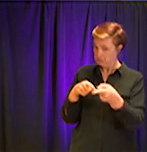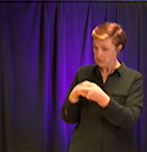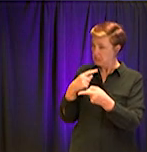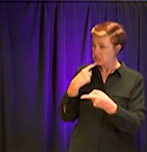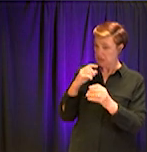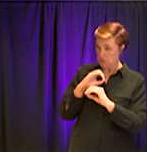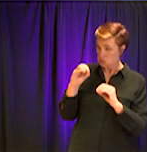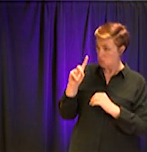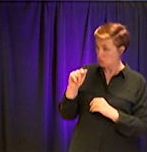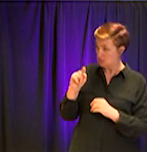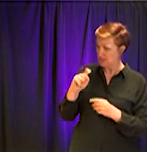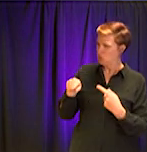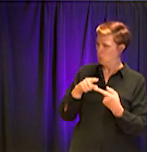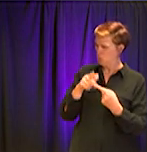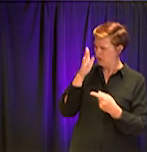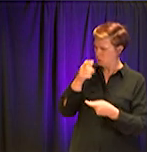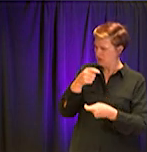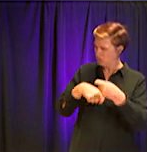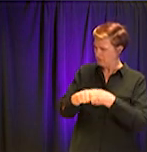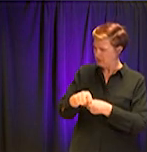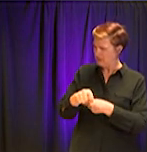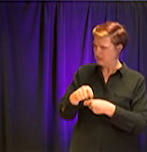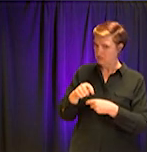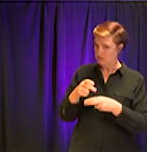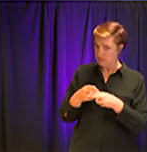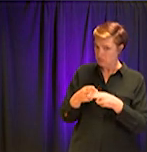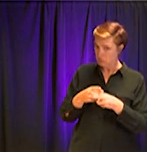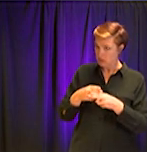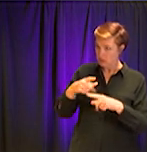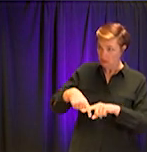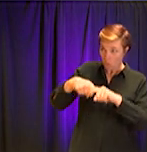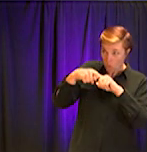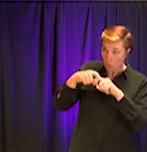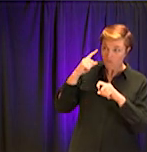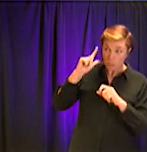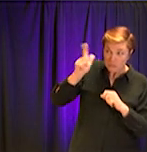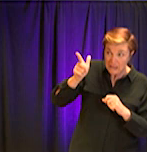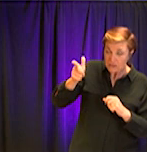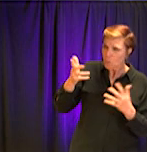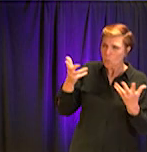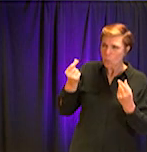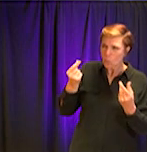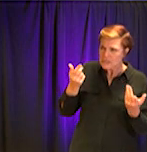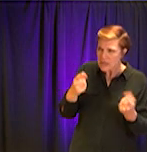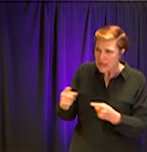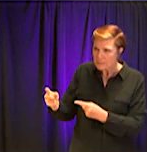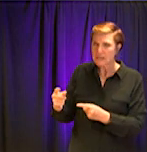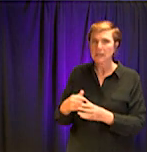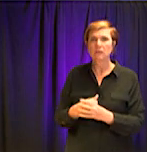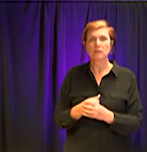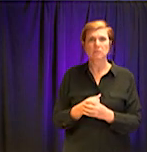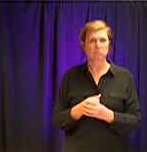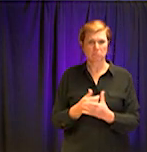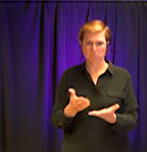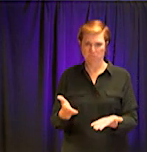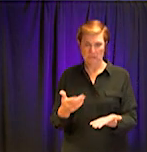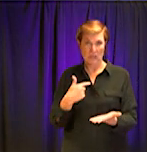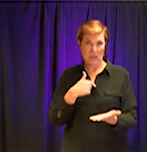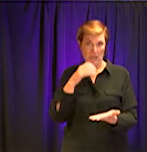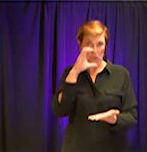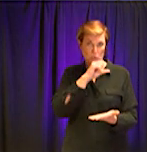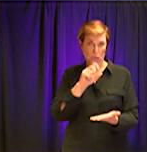uncertain time, or has it been temporarily put on hold? I don't know whether this came from DeKalb County